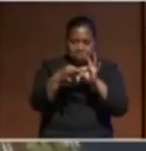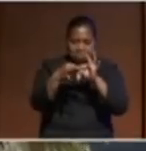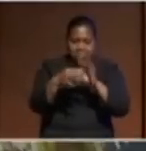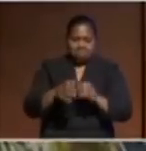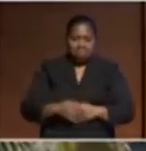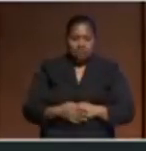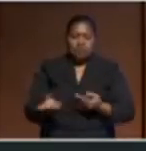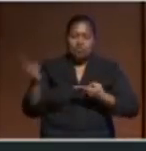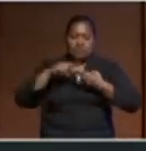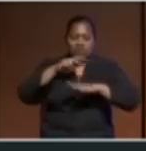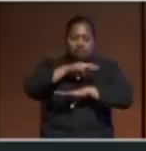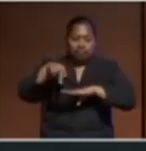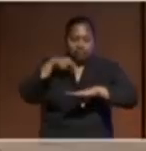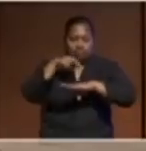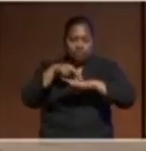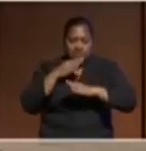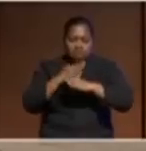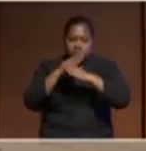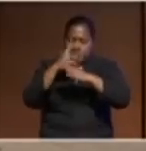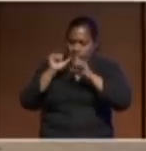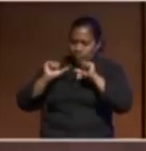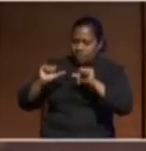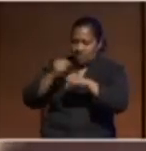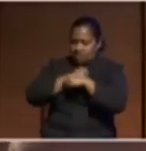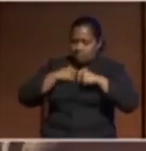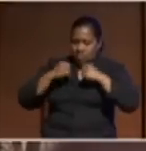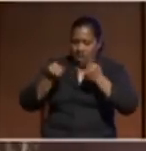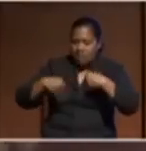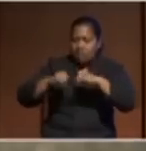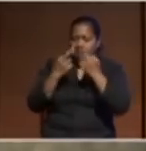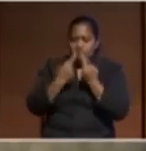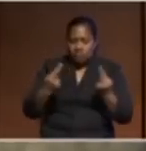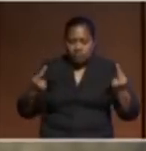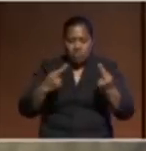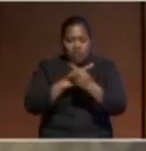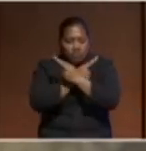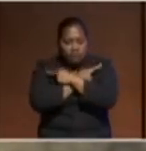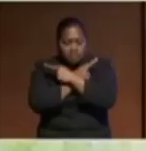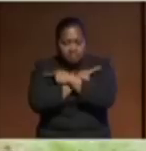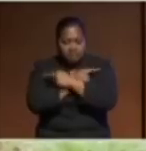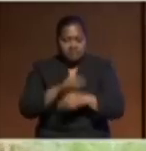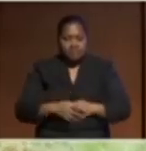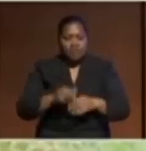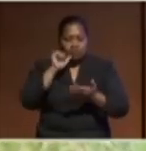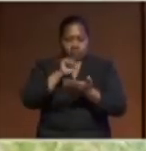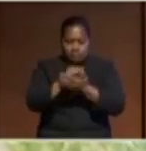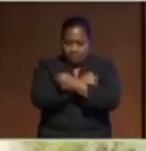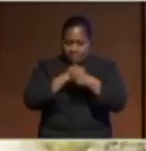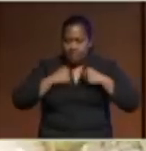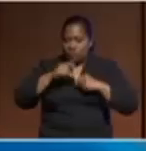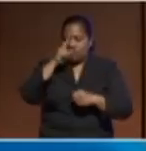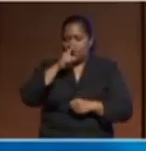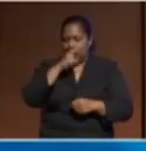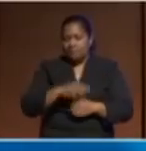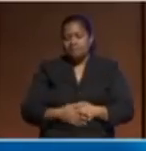strive to protect our vast island resources and respect and defend the rights of our people and I believe